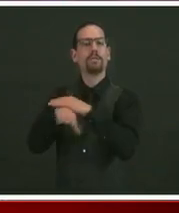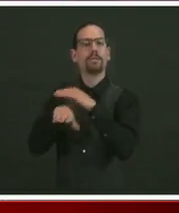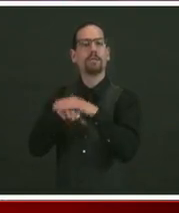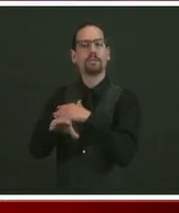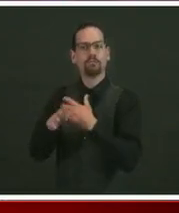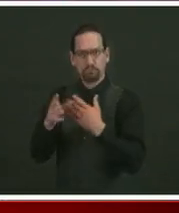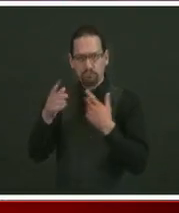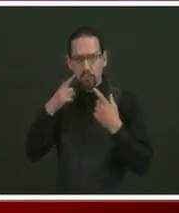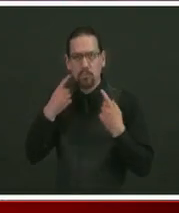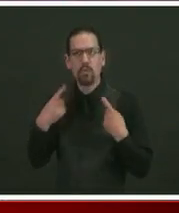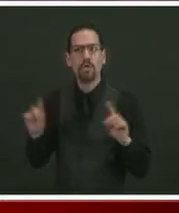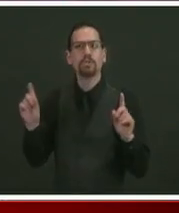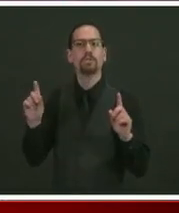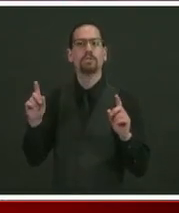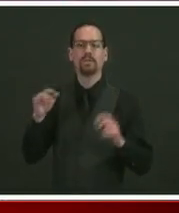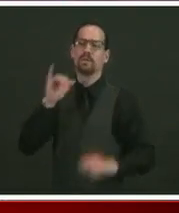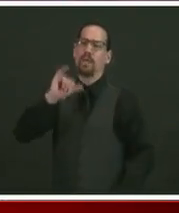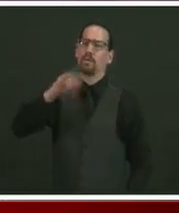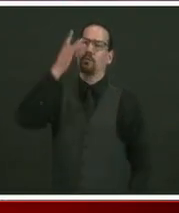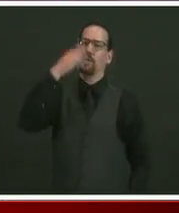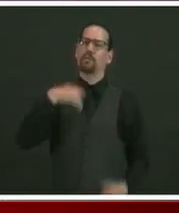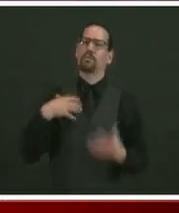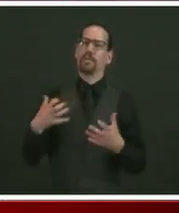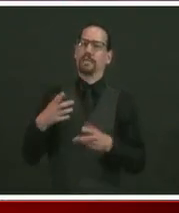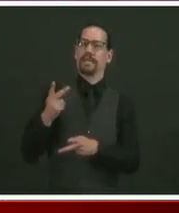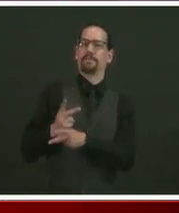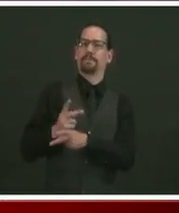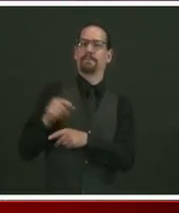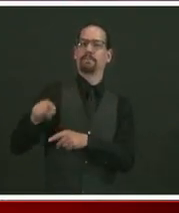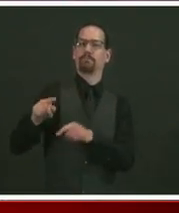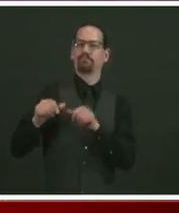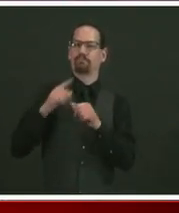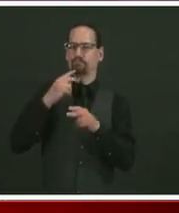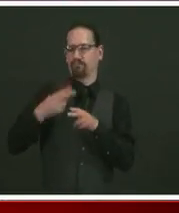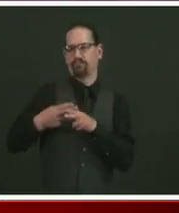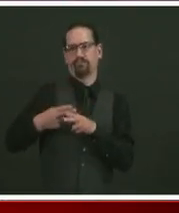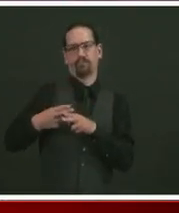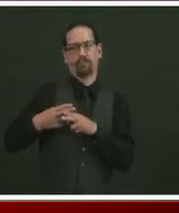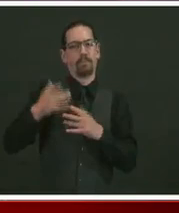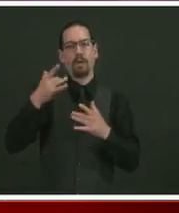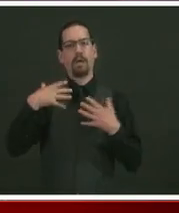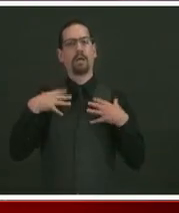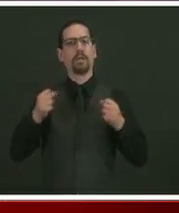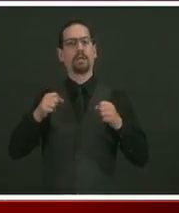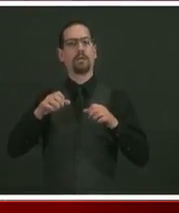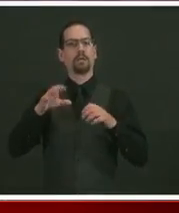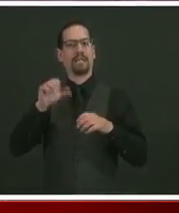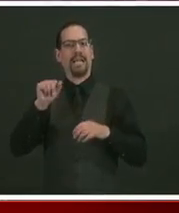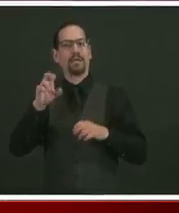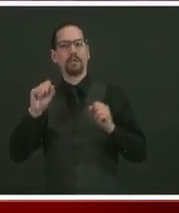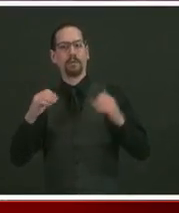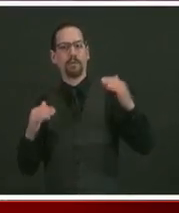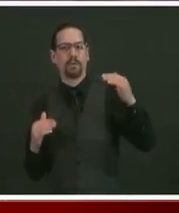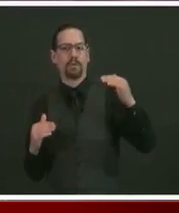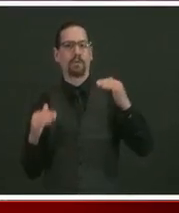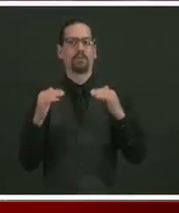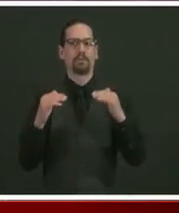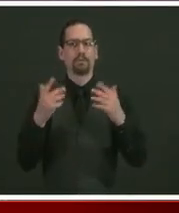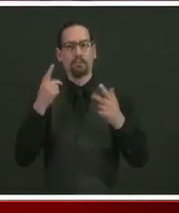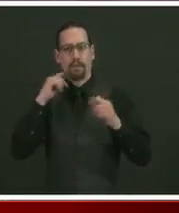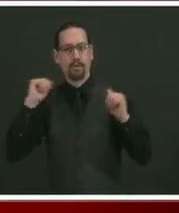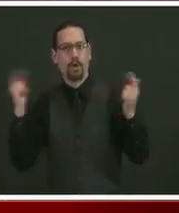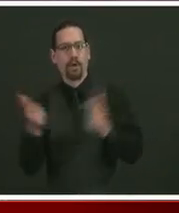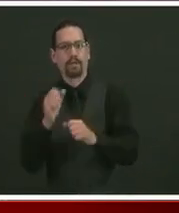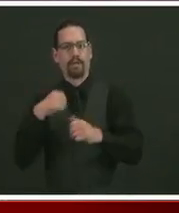thing to do. It allows us to help equalize health care and get health care to everybody. You can